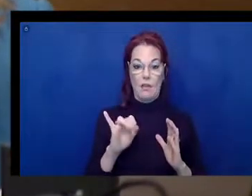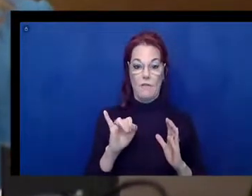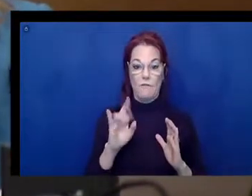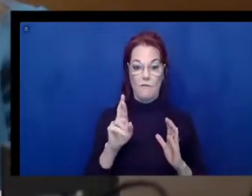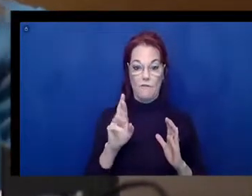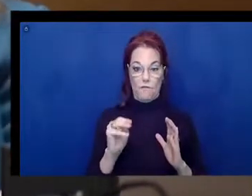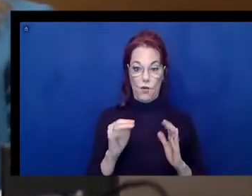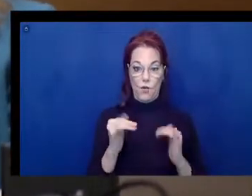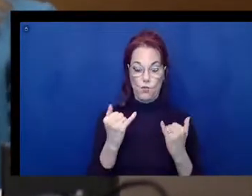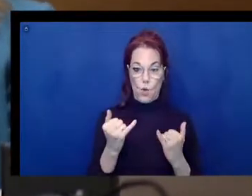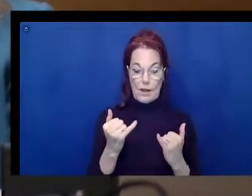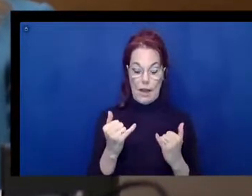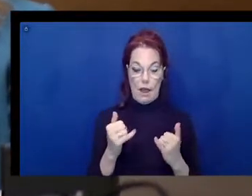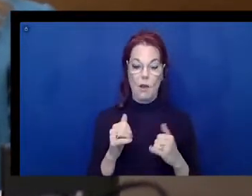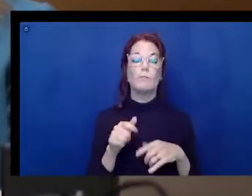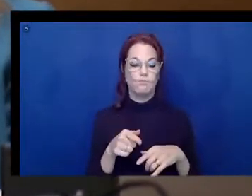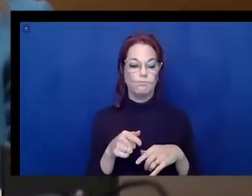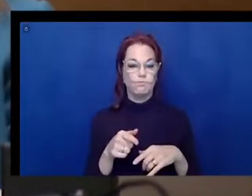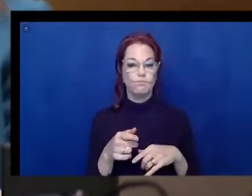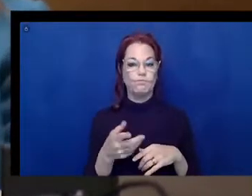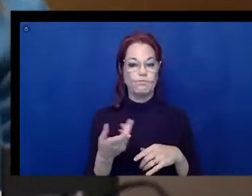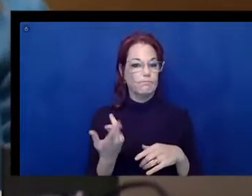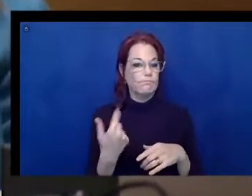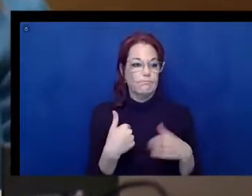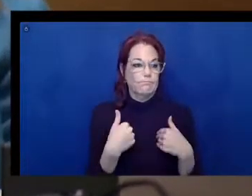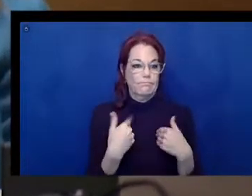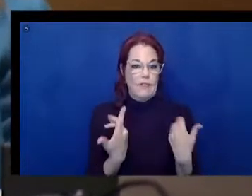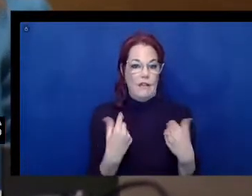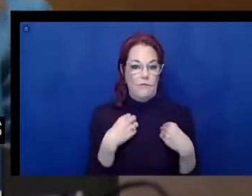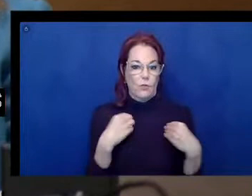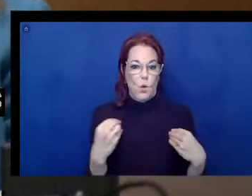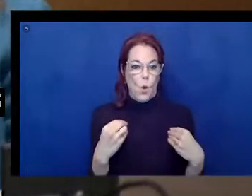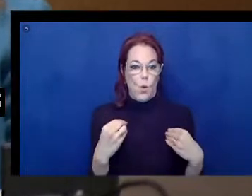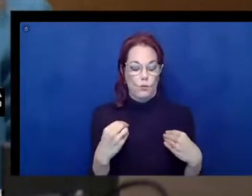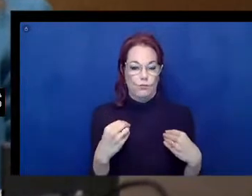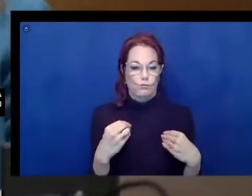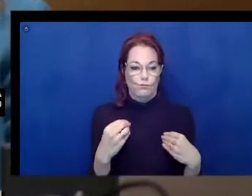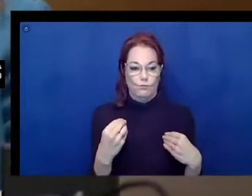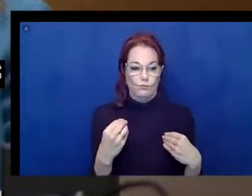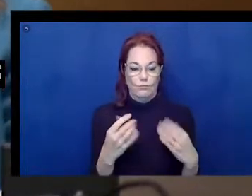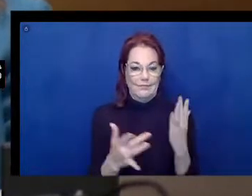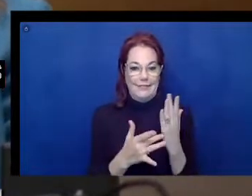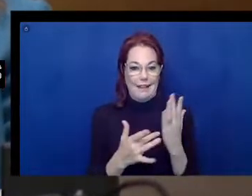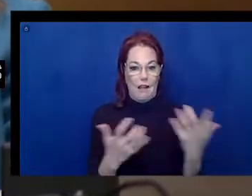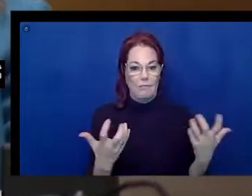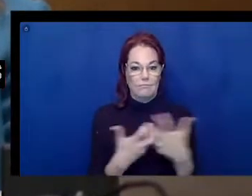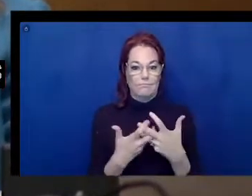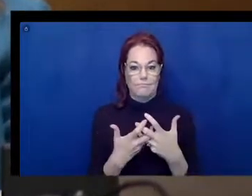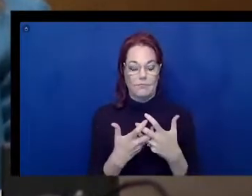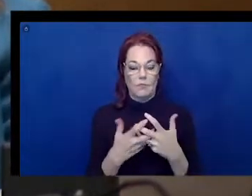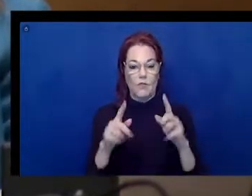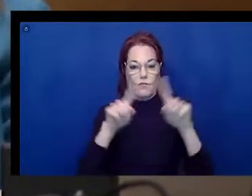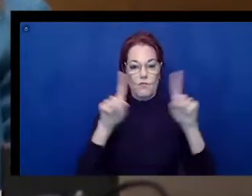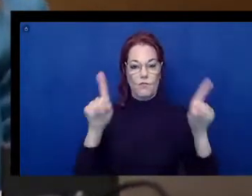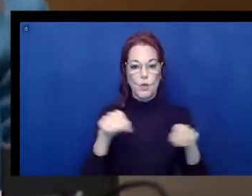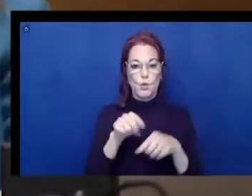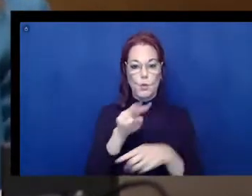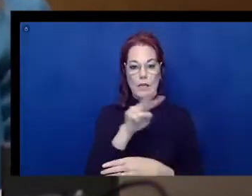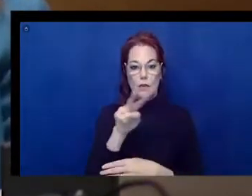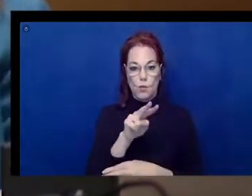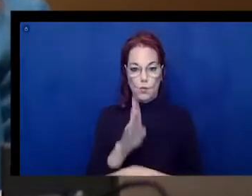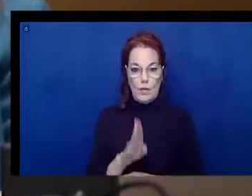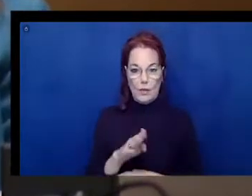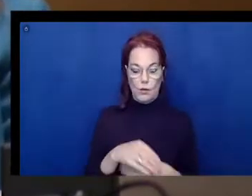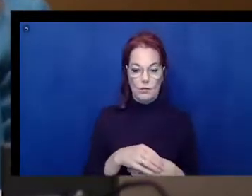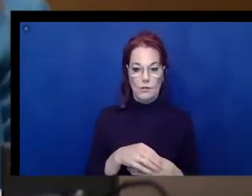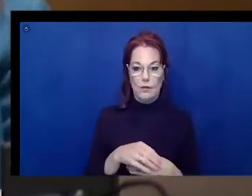Medicaid Services that don't work with blind people screen readers. And with intake kiosks at the Social Security Administration that are